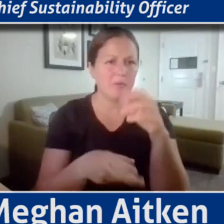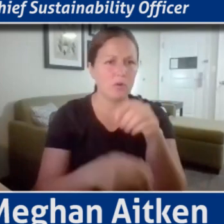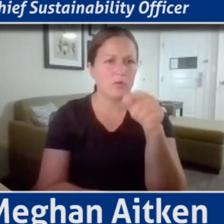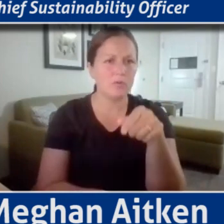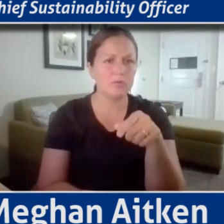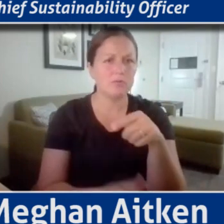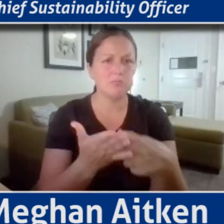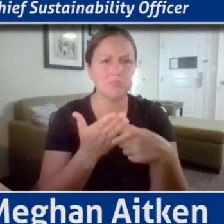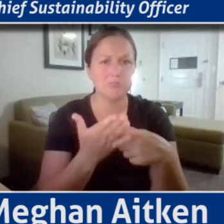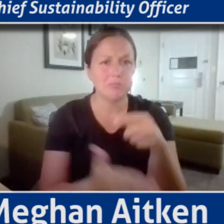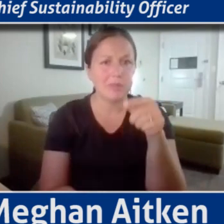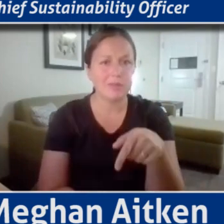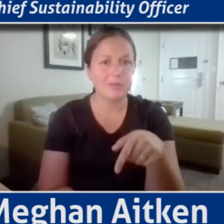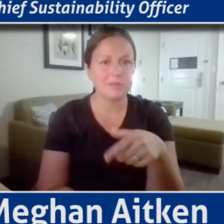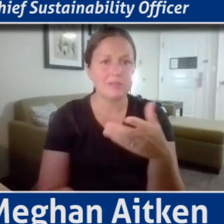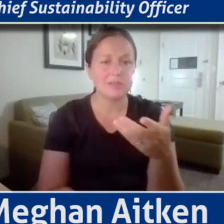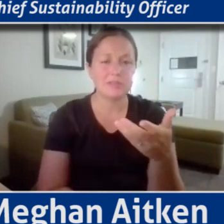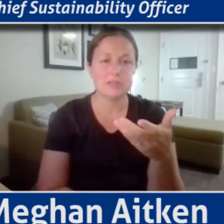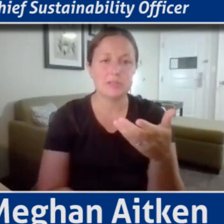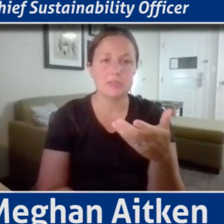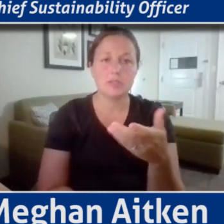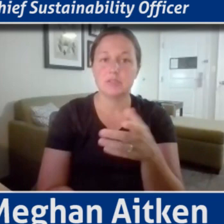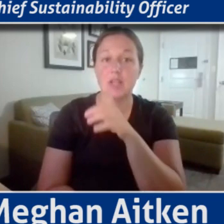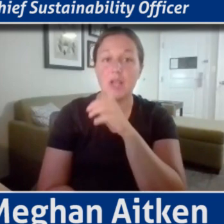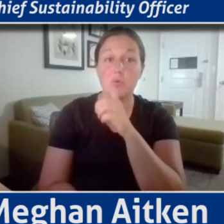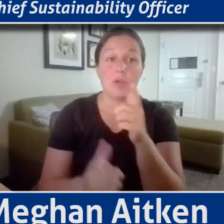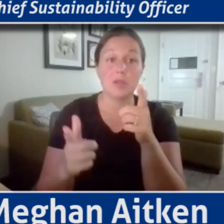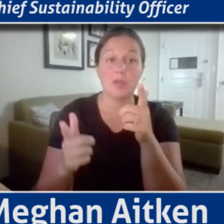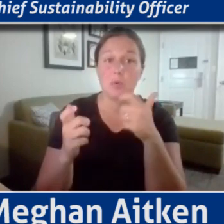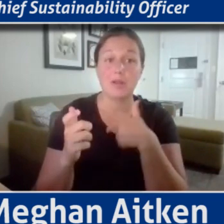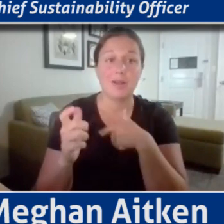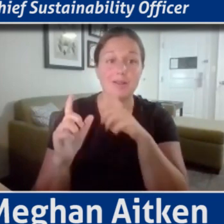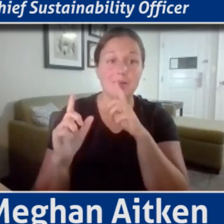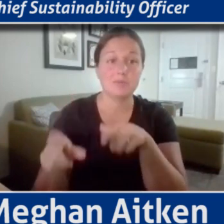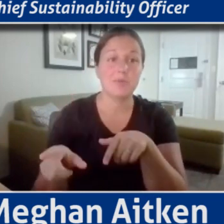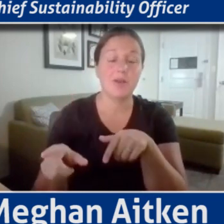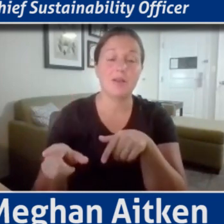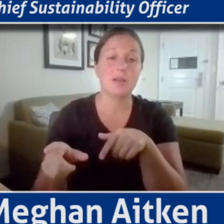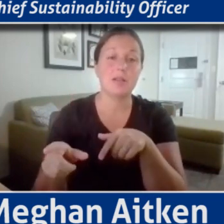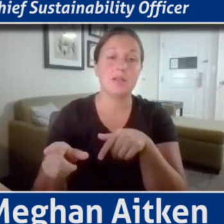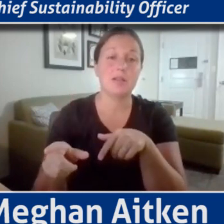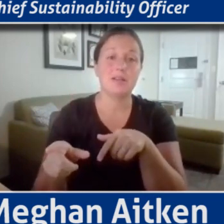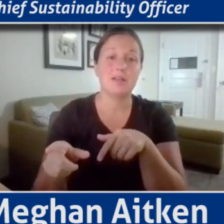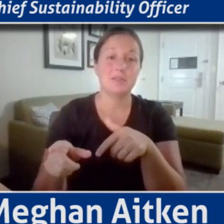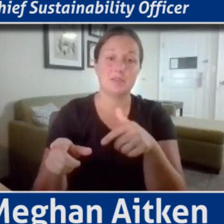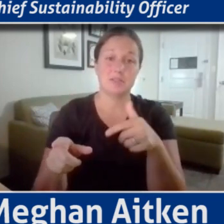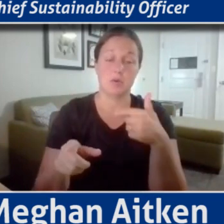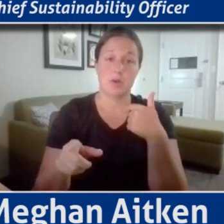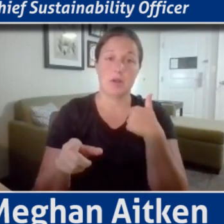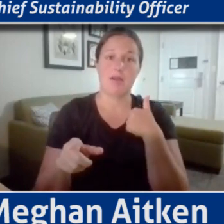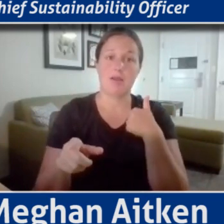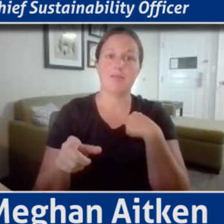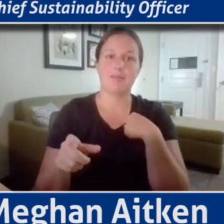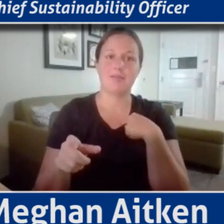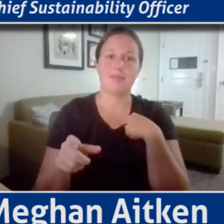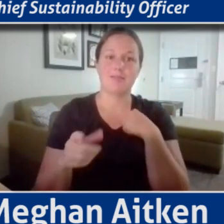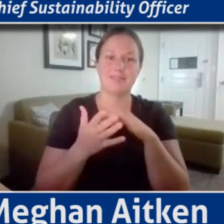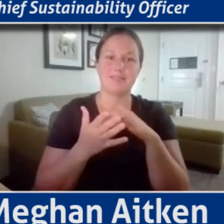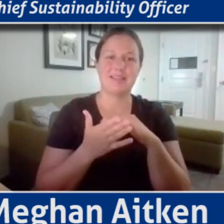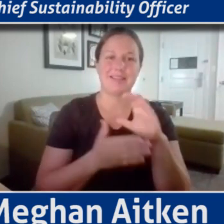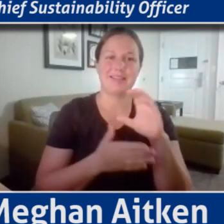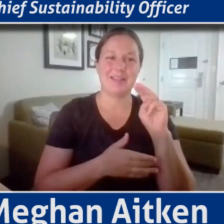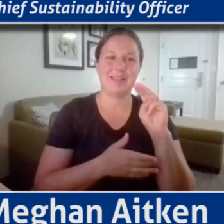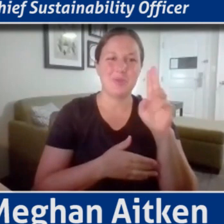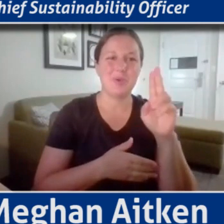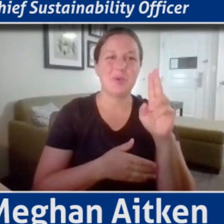I can really quickly on this just from being at Carnegie Mellon, which as Grant said, has already signed on